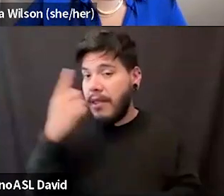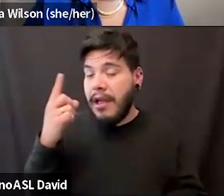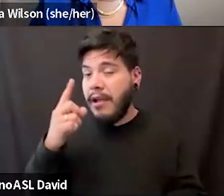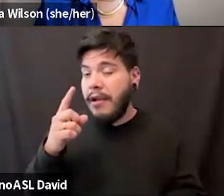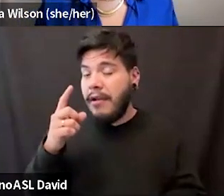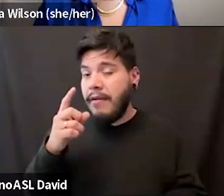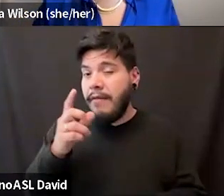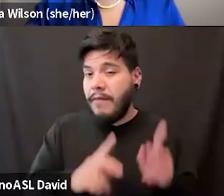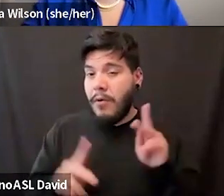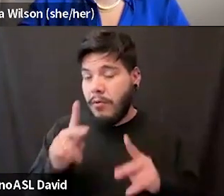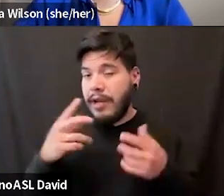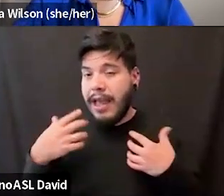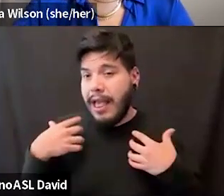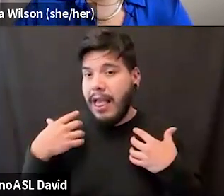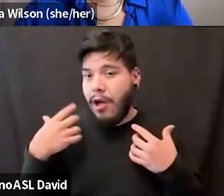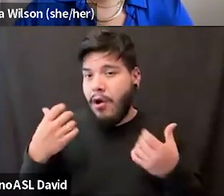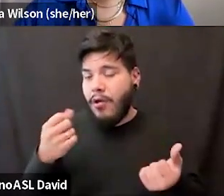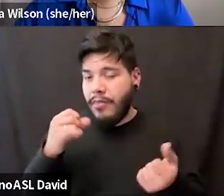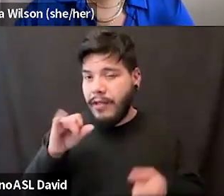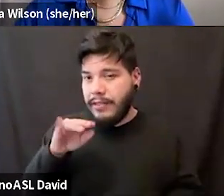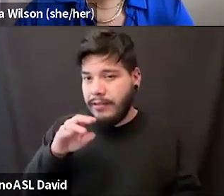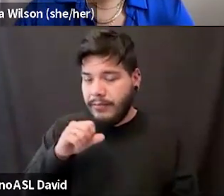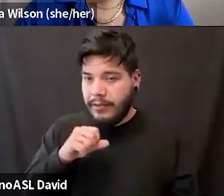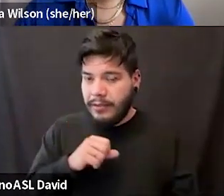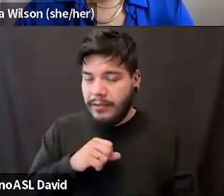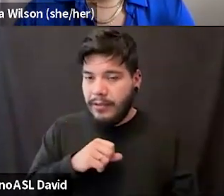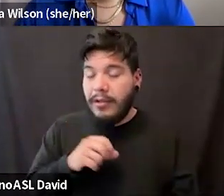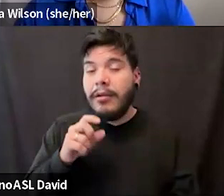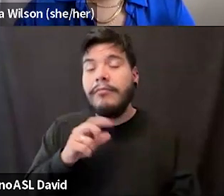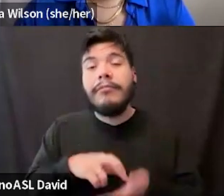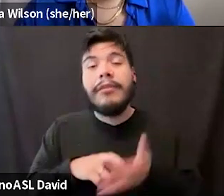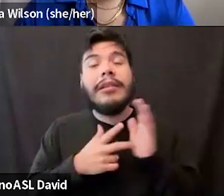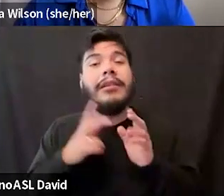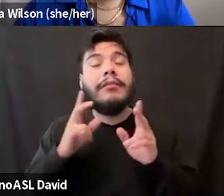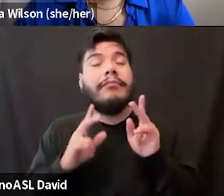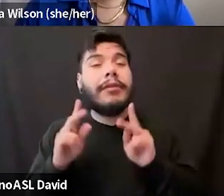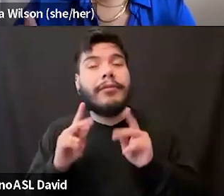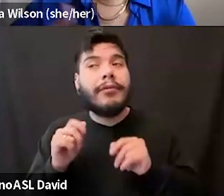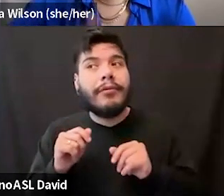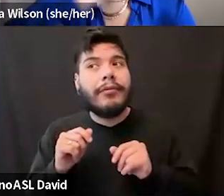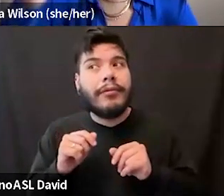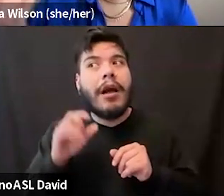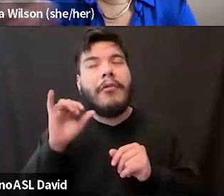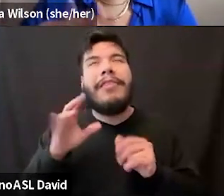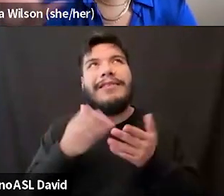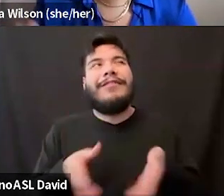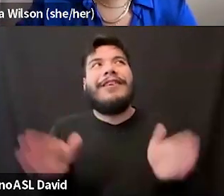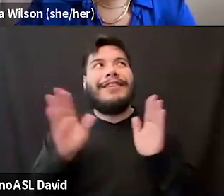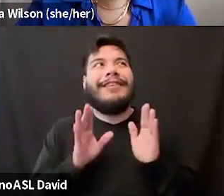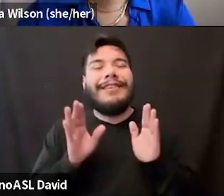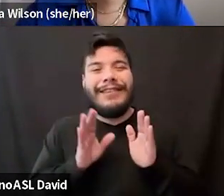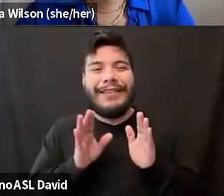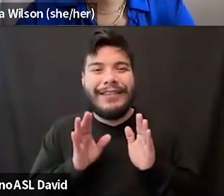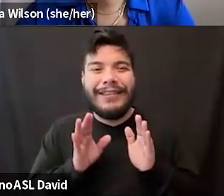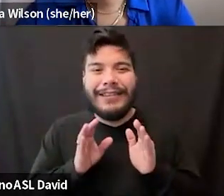health and healthism and stuff. So folks are like, that's broad. Go look at it. Don't